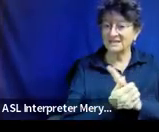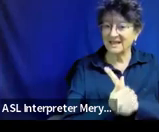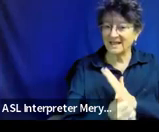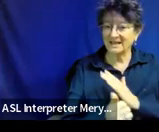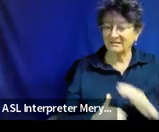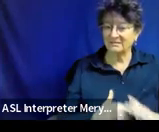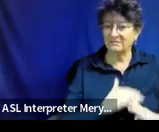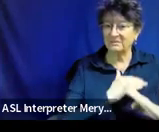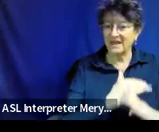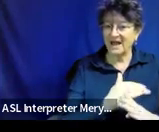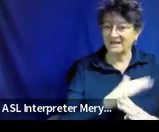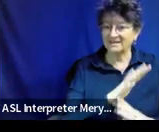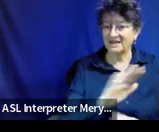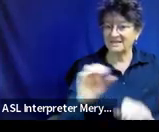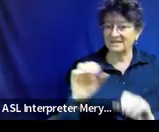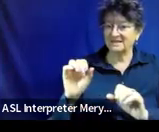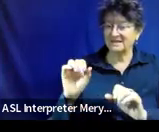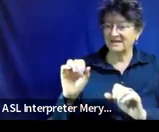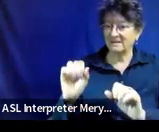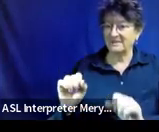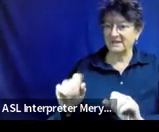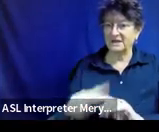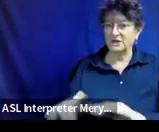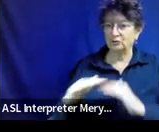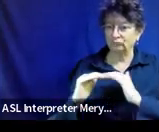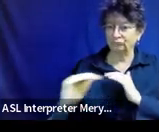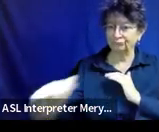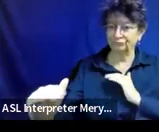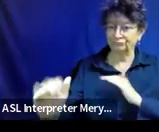right? So let's see.